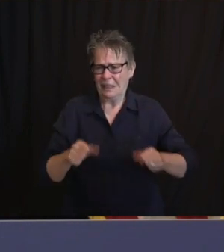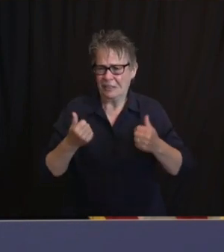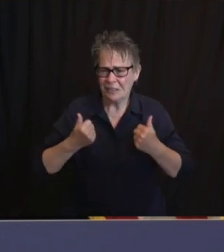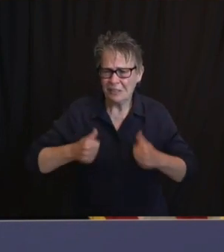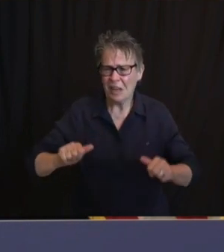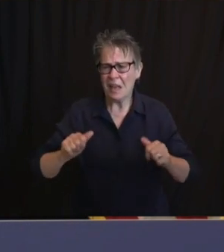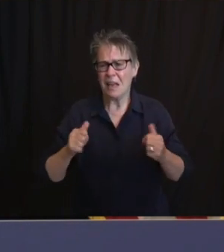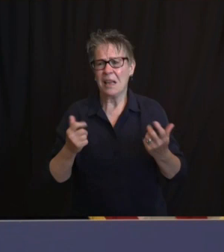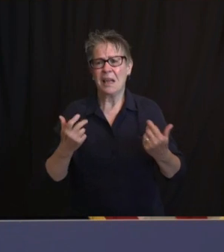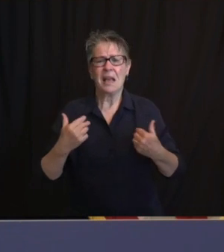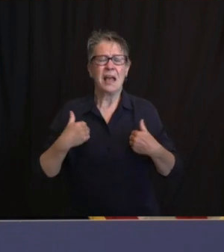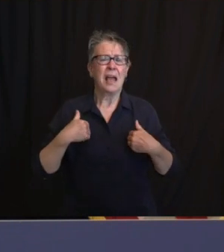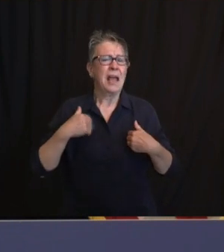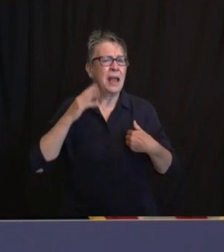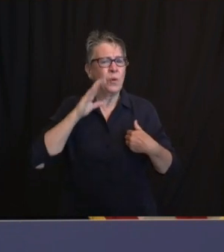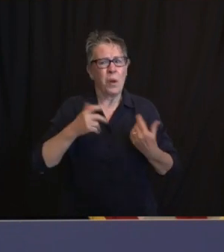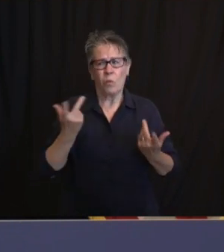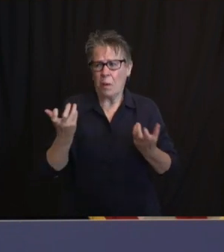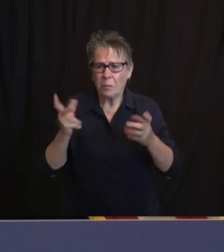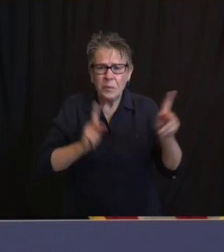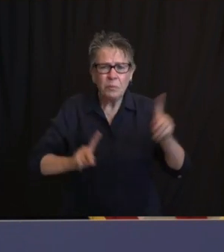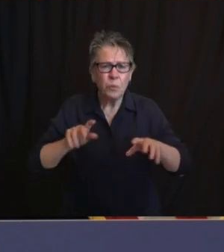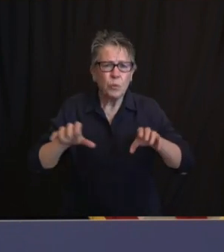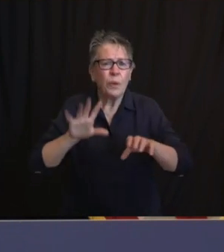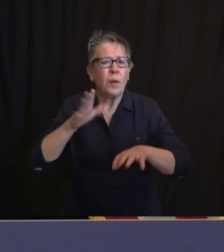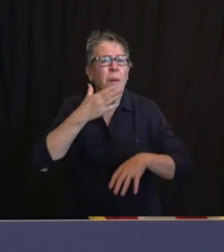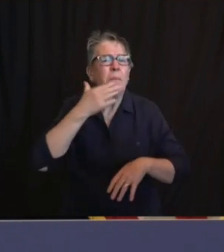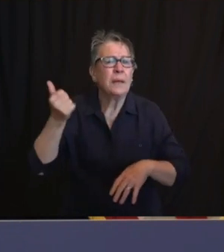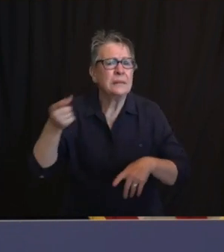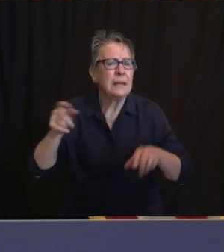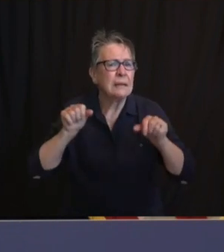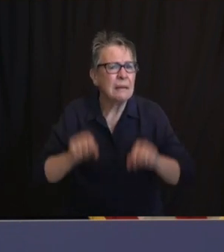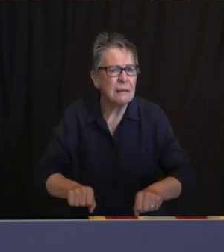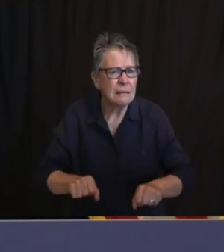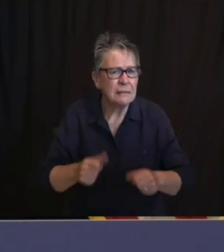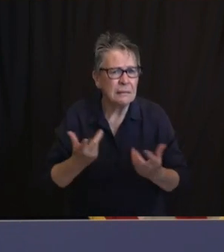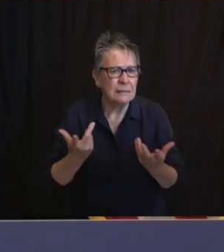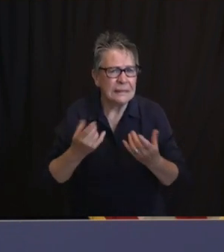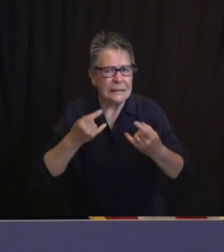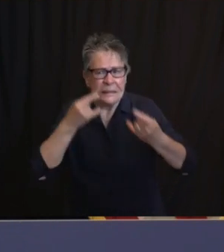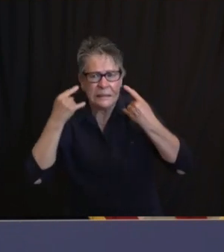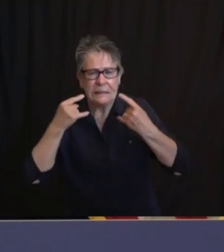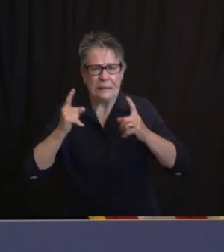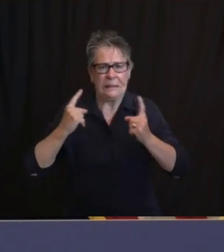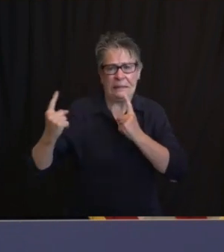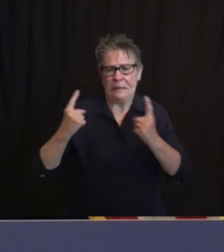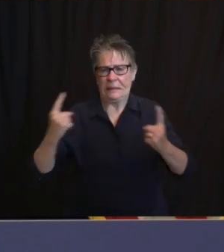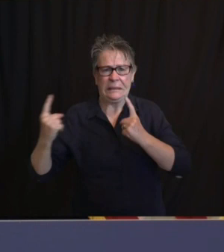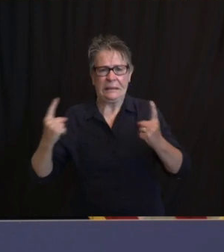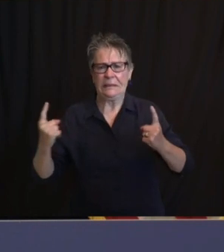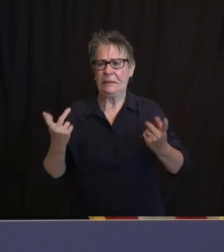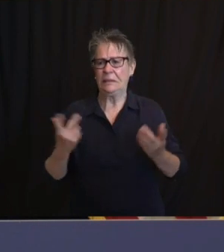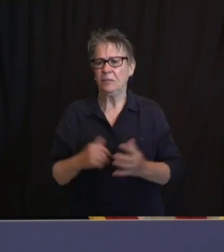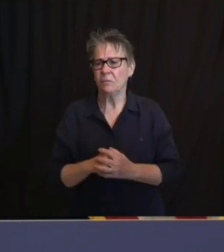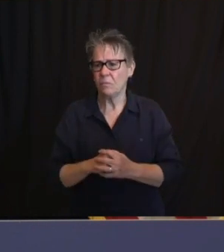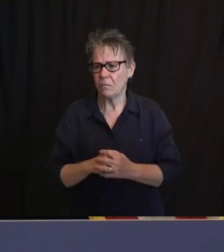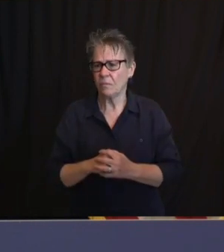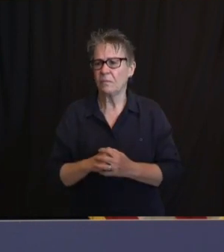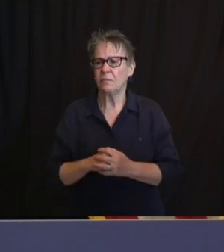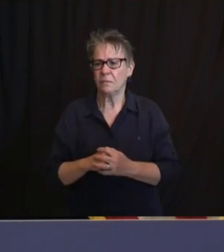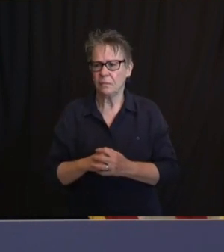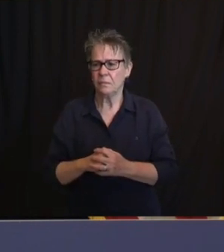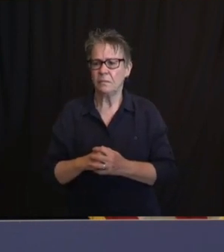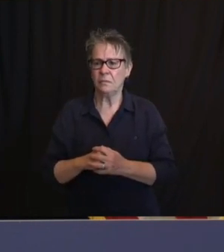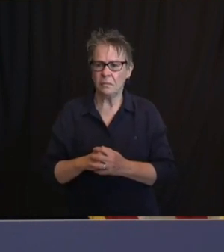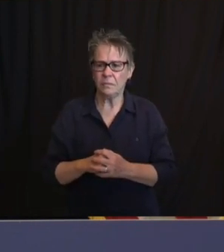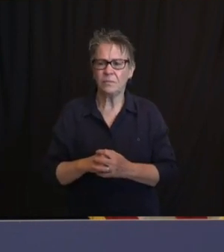can at that. Just a continued reduction, Brett, in the data, the metrics that